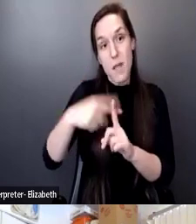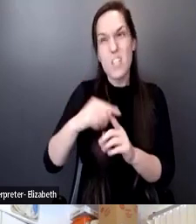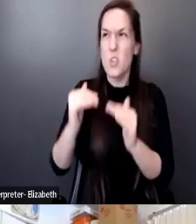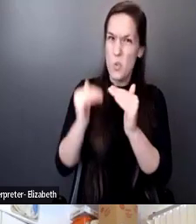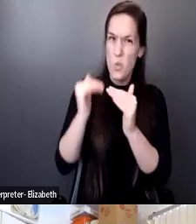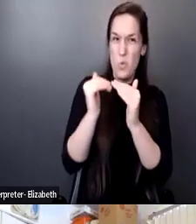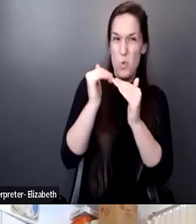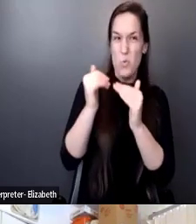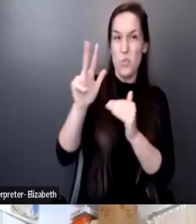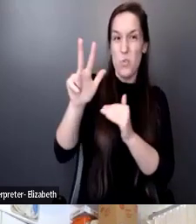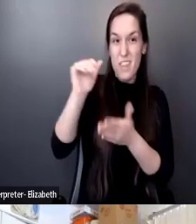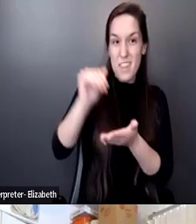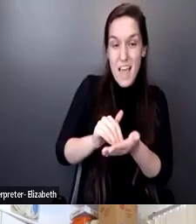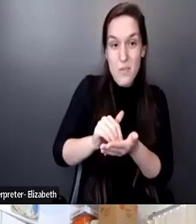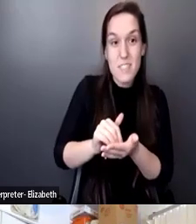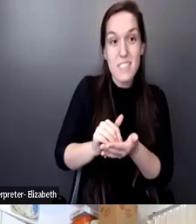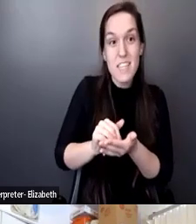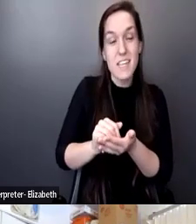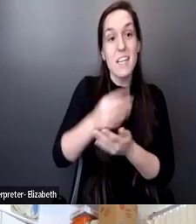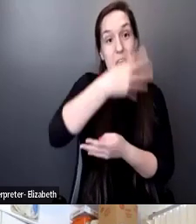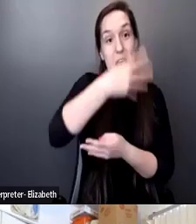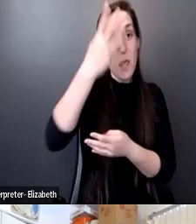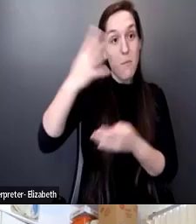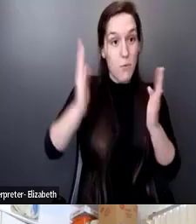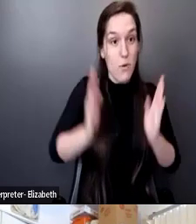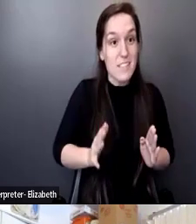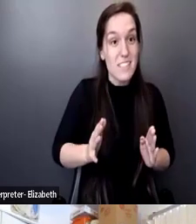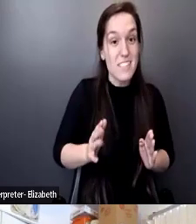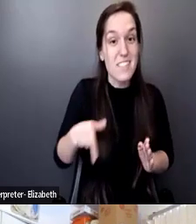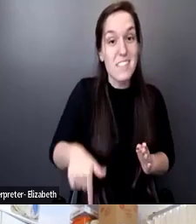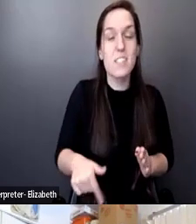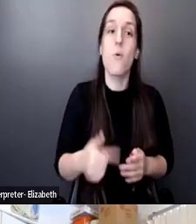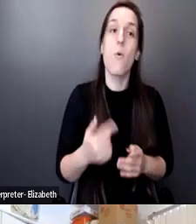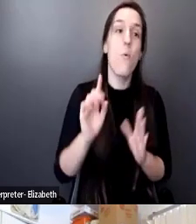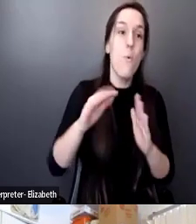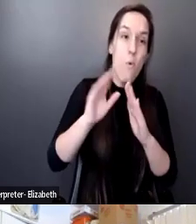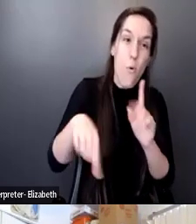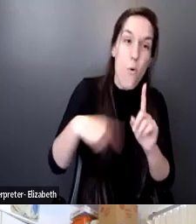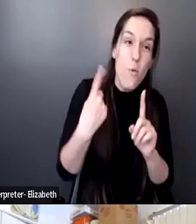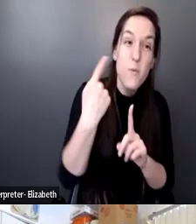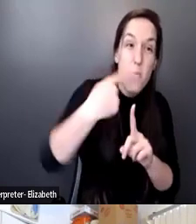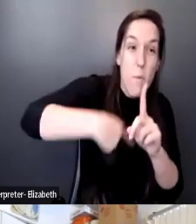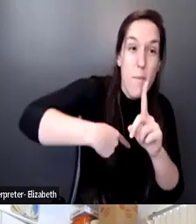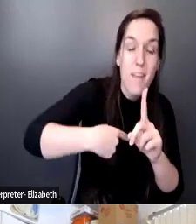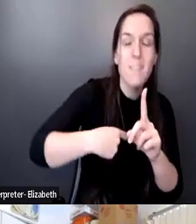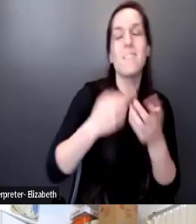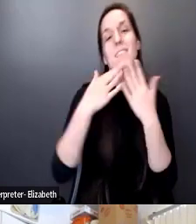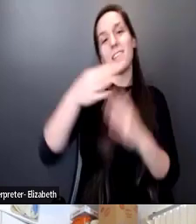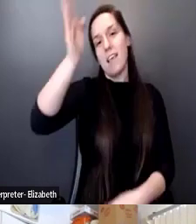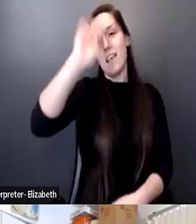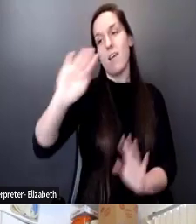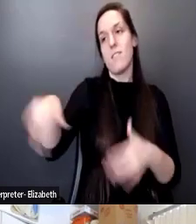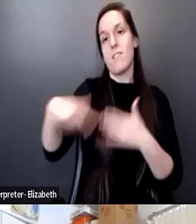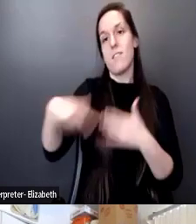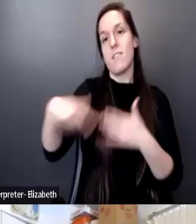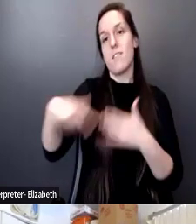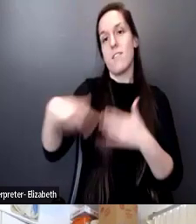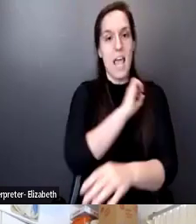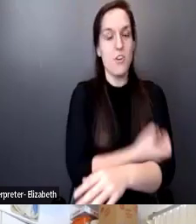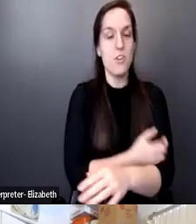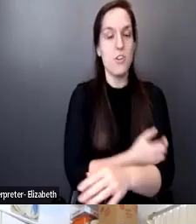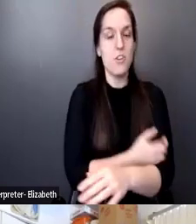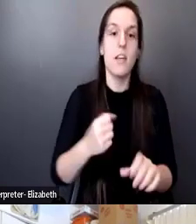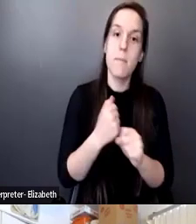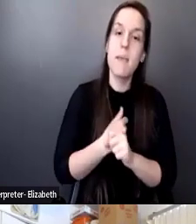just in one month, guys, just in one month. So I thank God for giving me this energy, for making me an